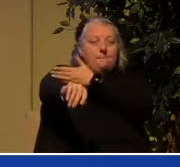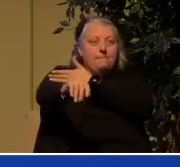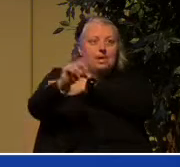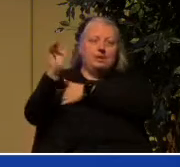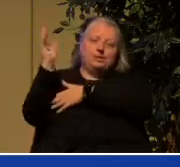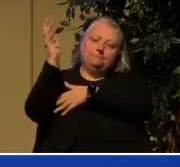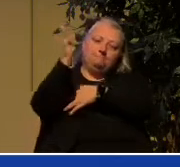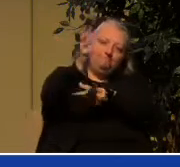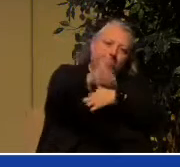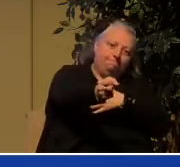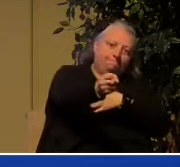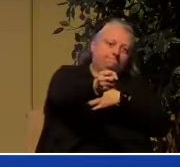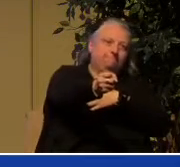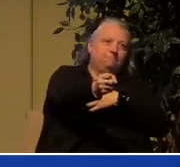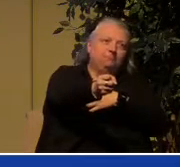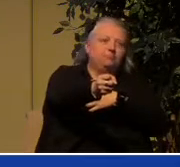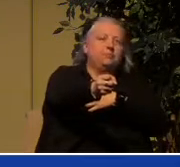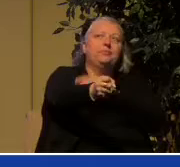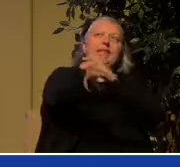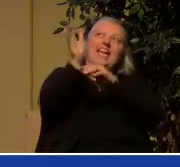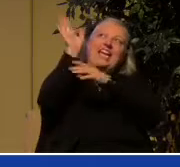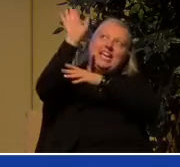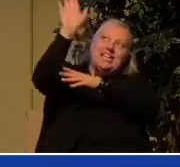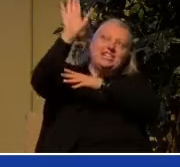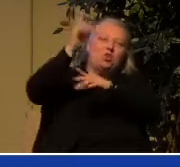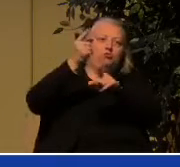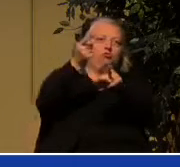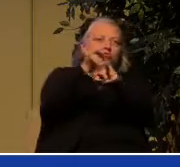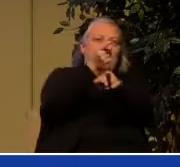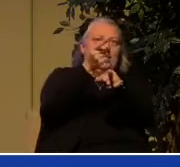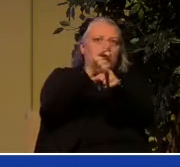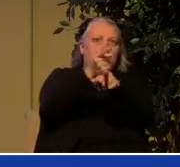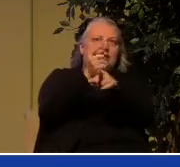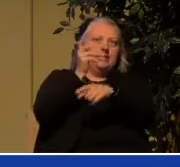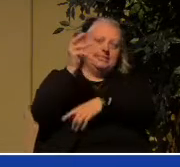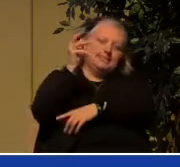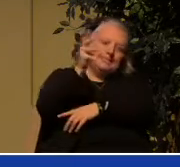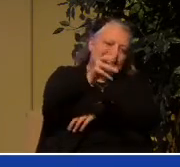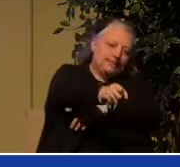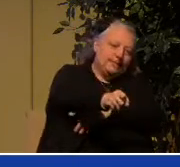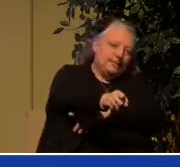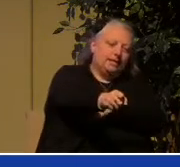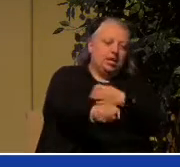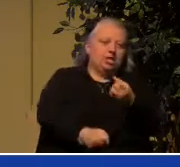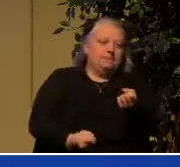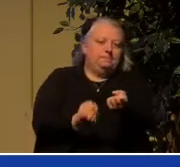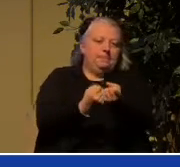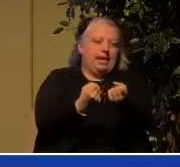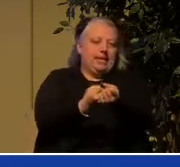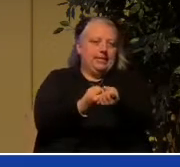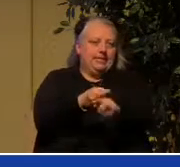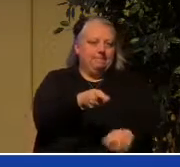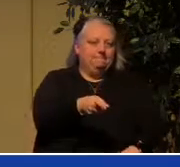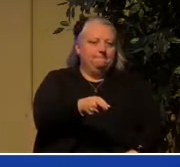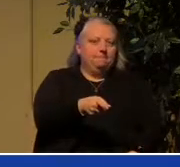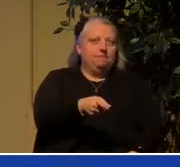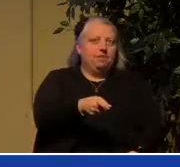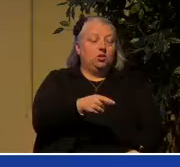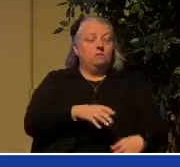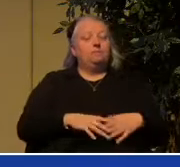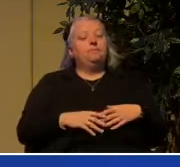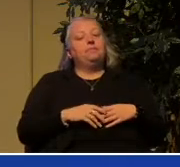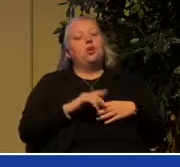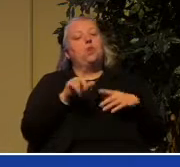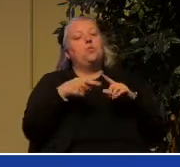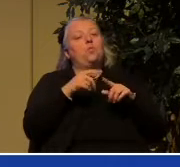him and his own righteousness sustained him. When all has been said and